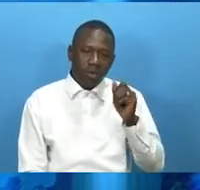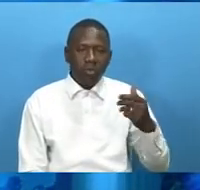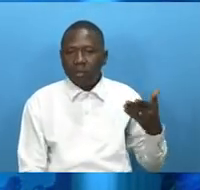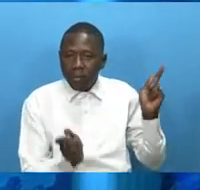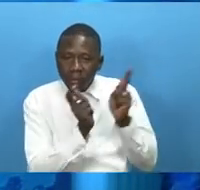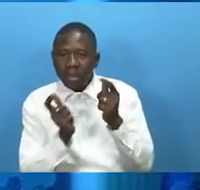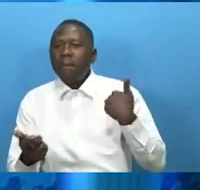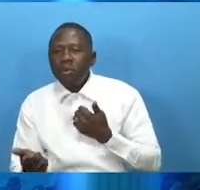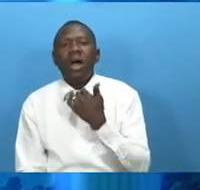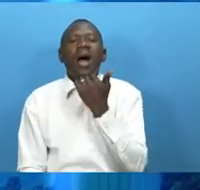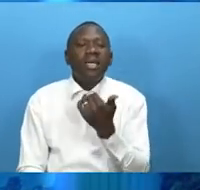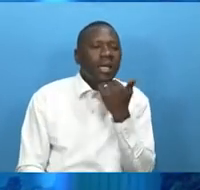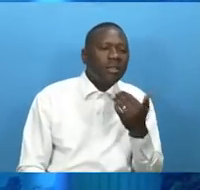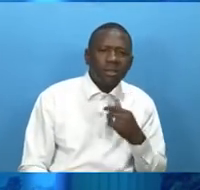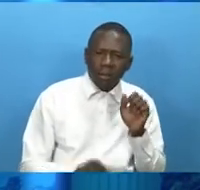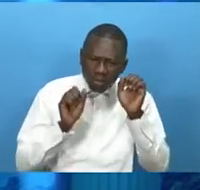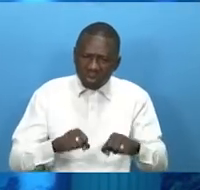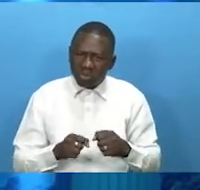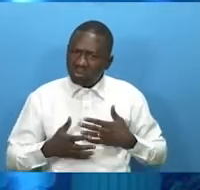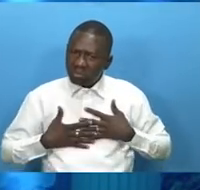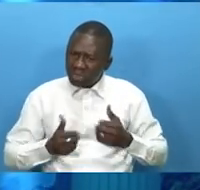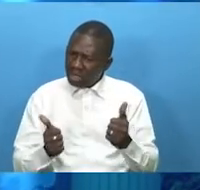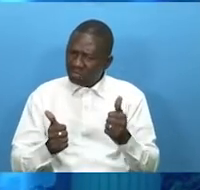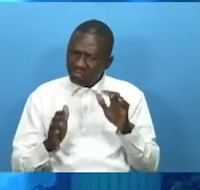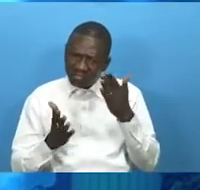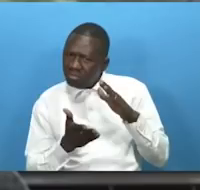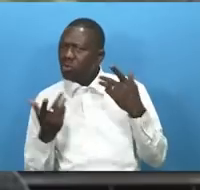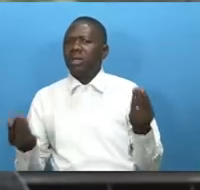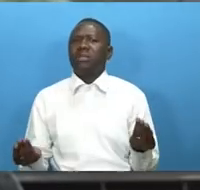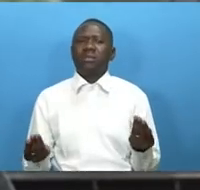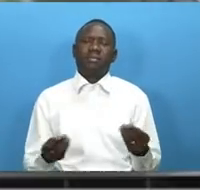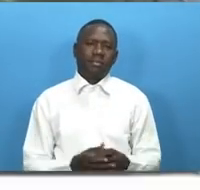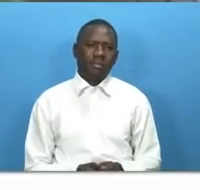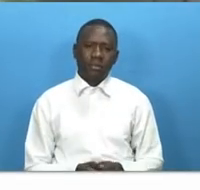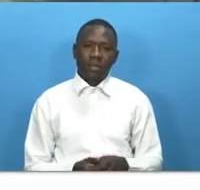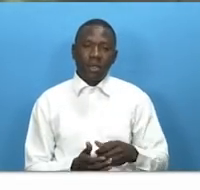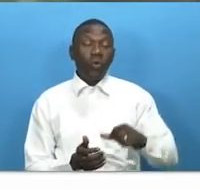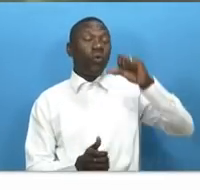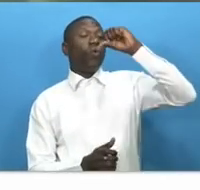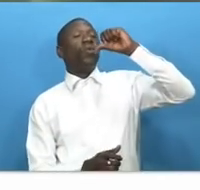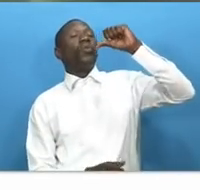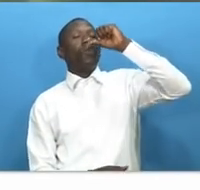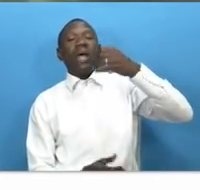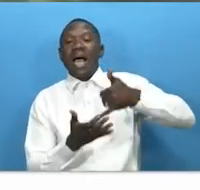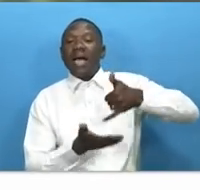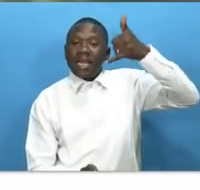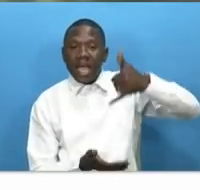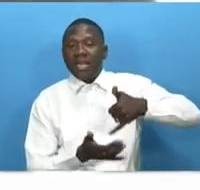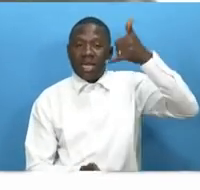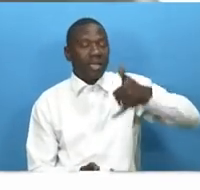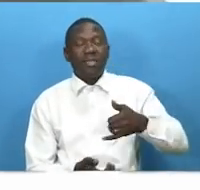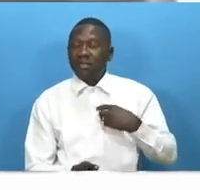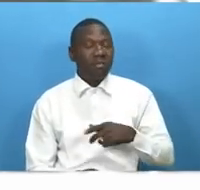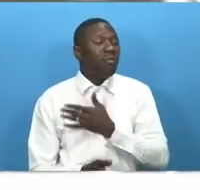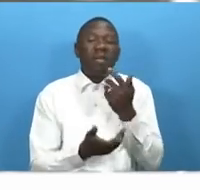on um its possible health implications here is her report drinking attire is a favorite pastime for many